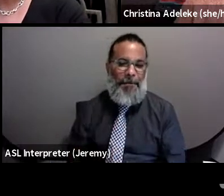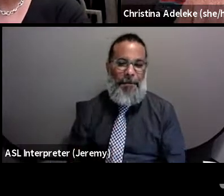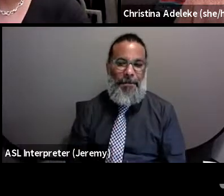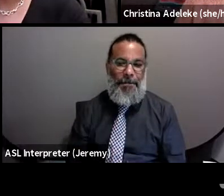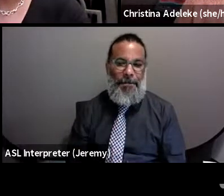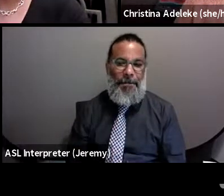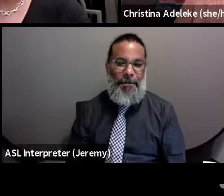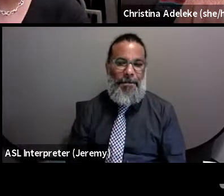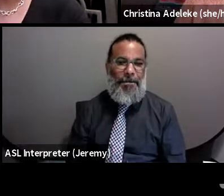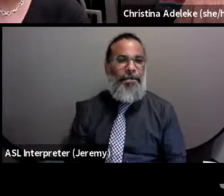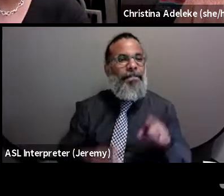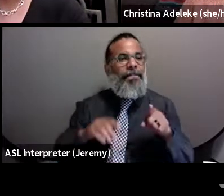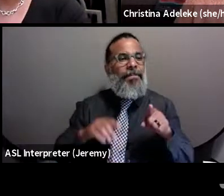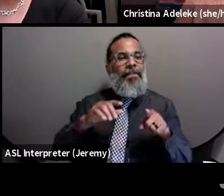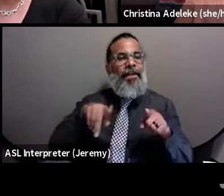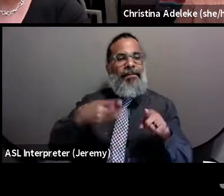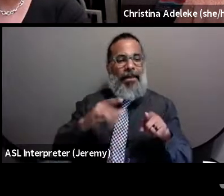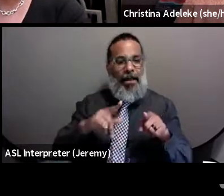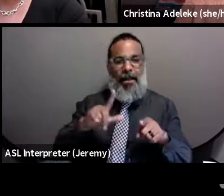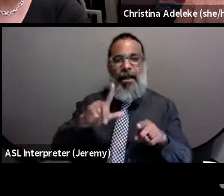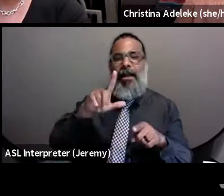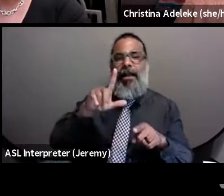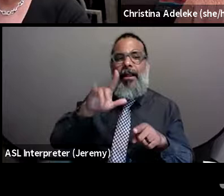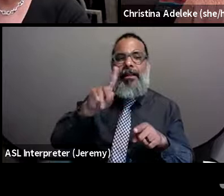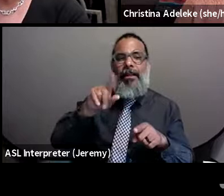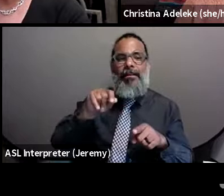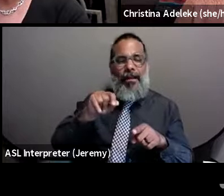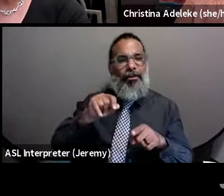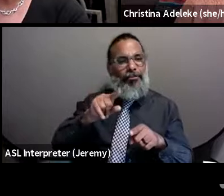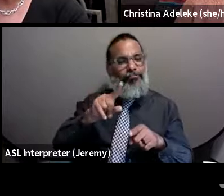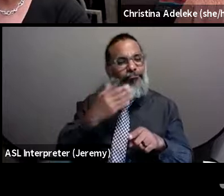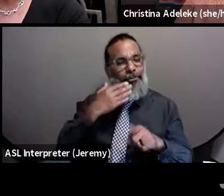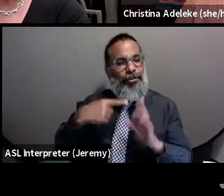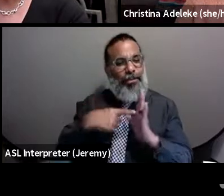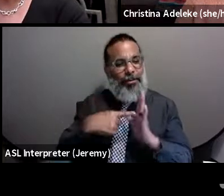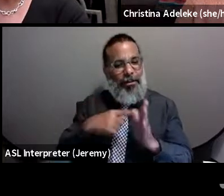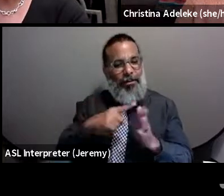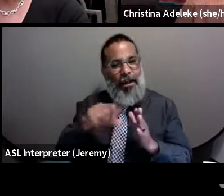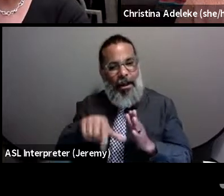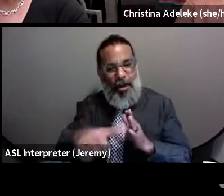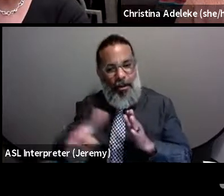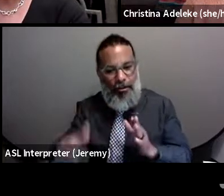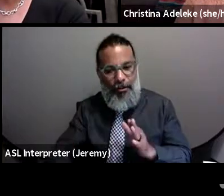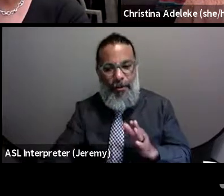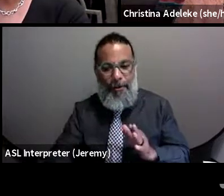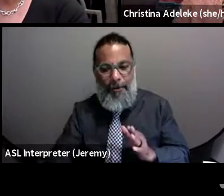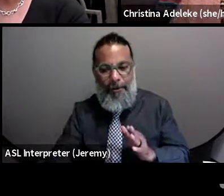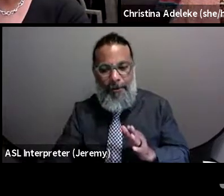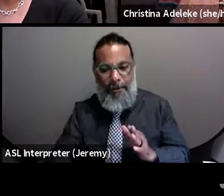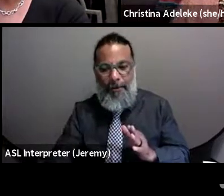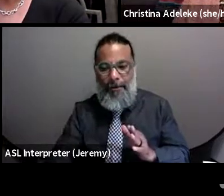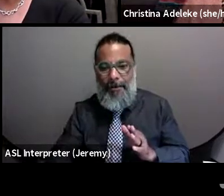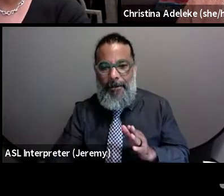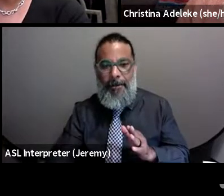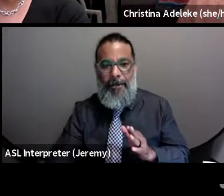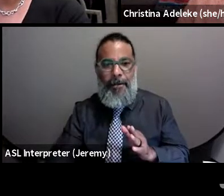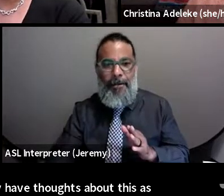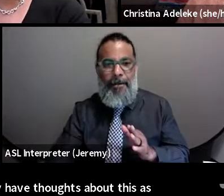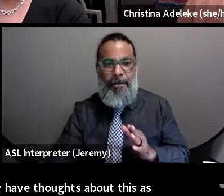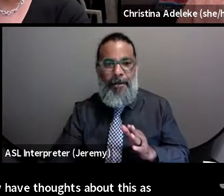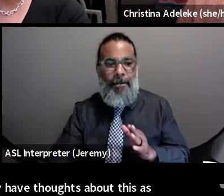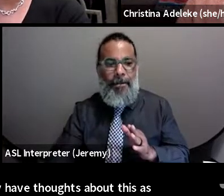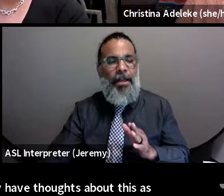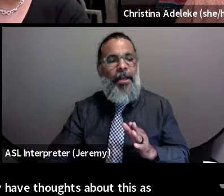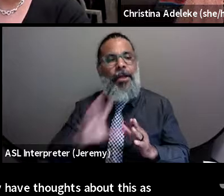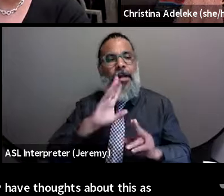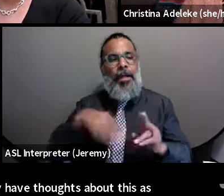Linda, you gave us a great example, but I'd like to ask the, you the whole panel if they have thoughts about this as well. Um, you know, we're talking about the social determinants of health